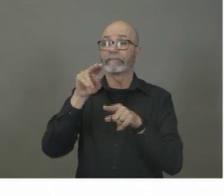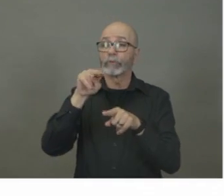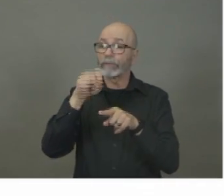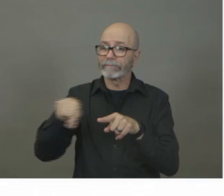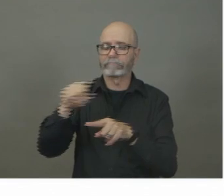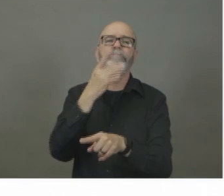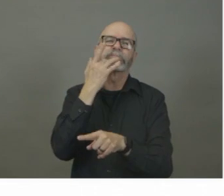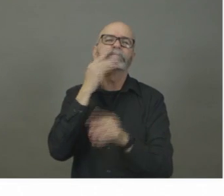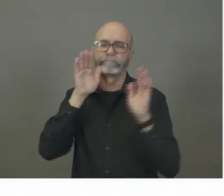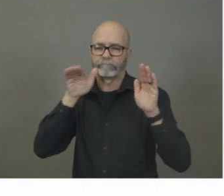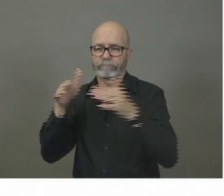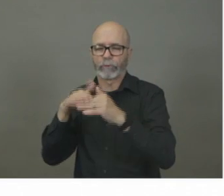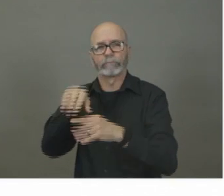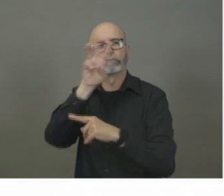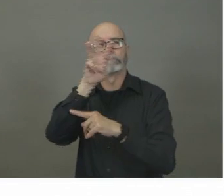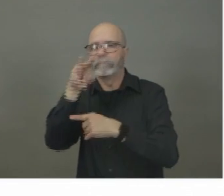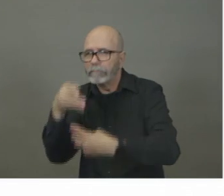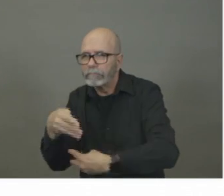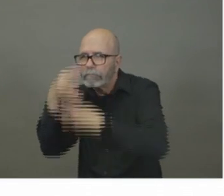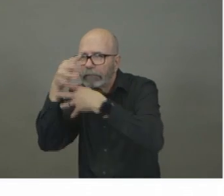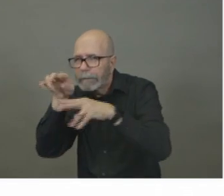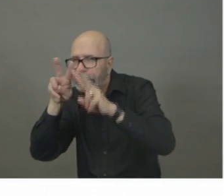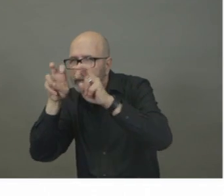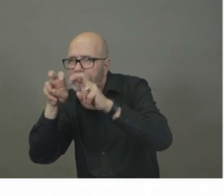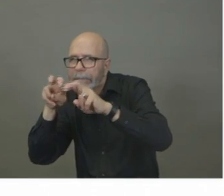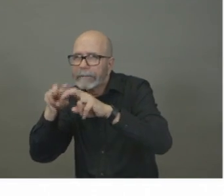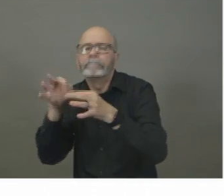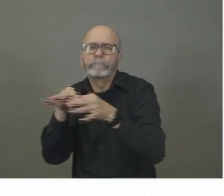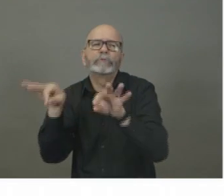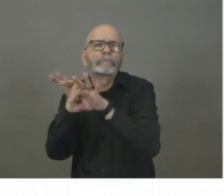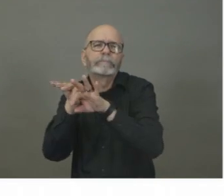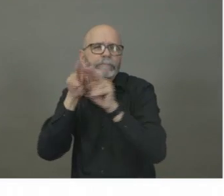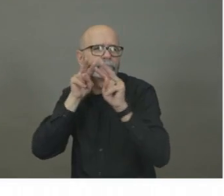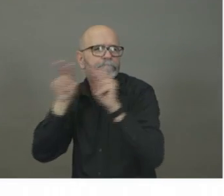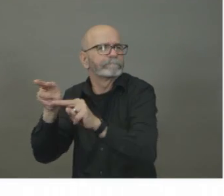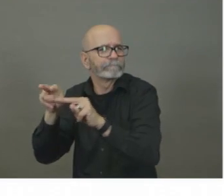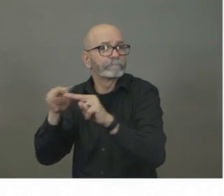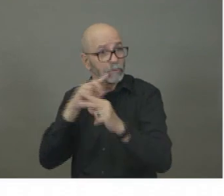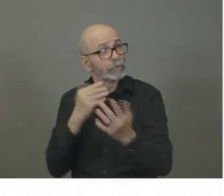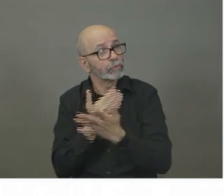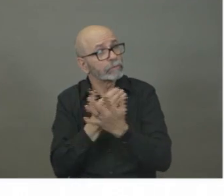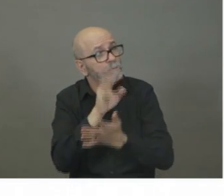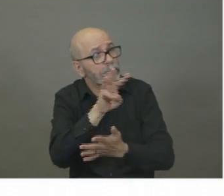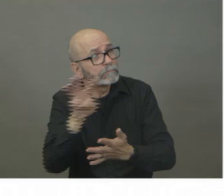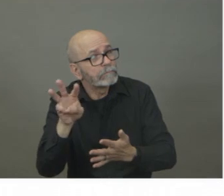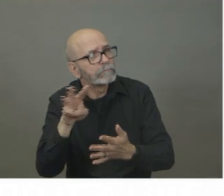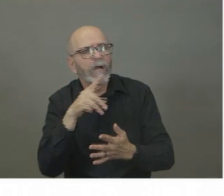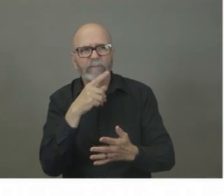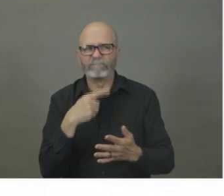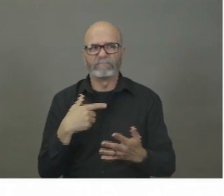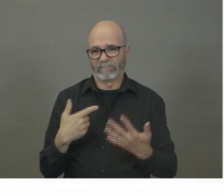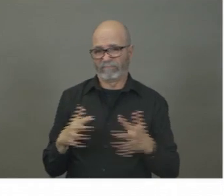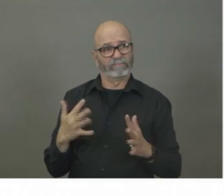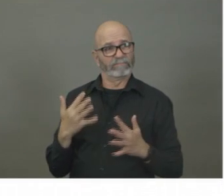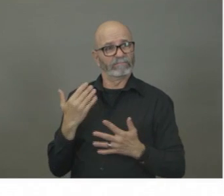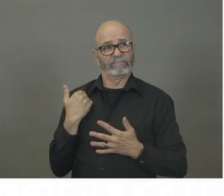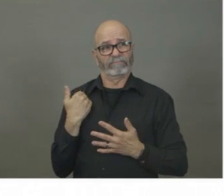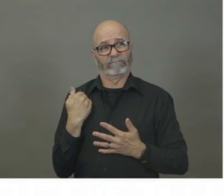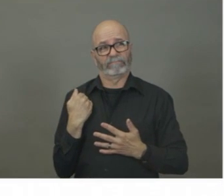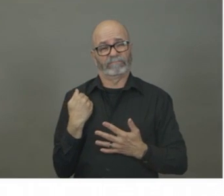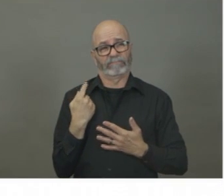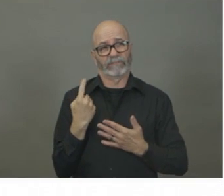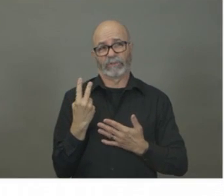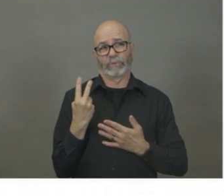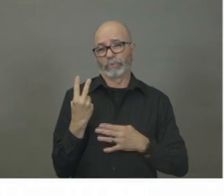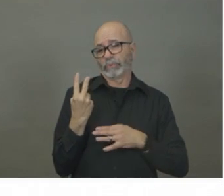the self-diagnosed tool that is there. Is that a new measure, sorry? the website… That stood up just in the last one to two days